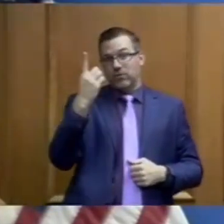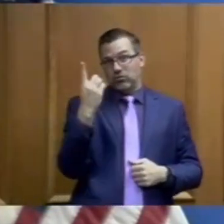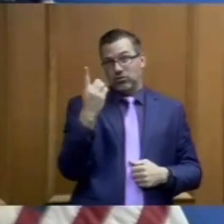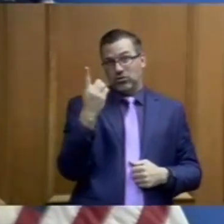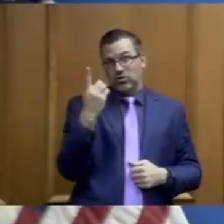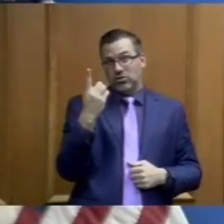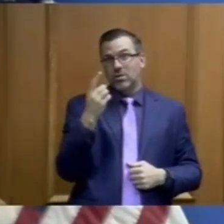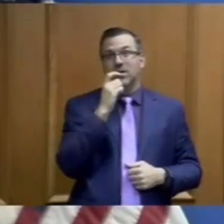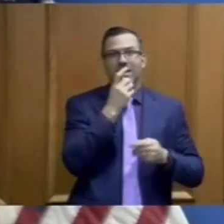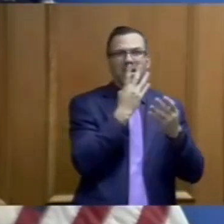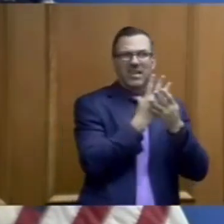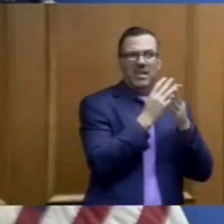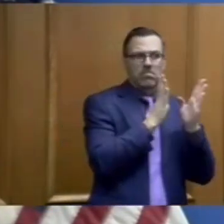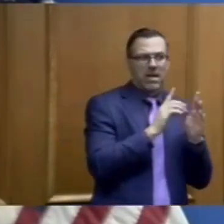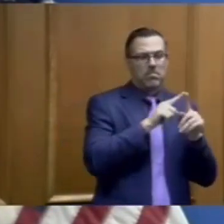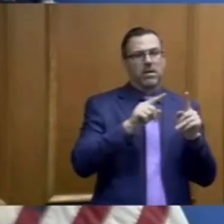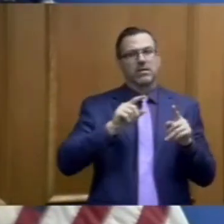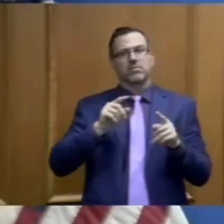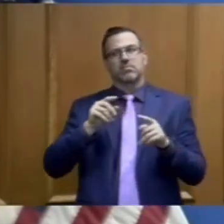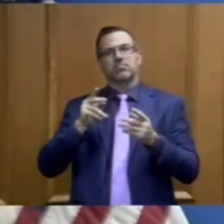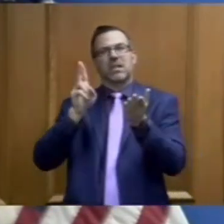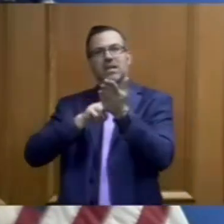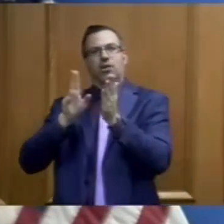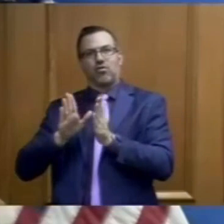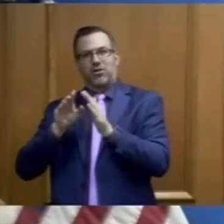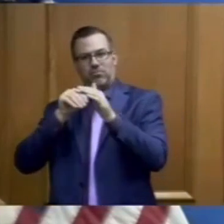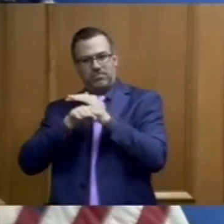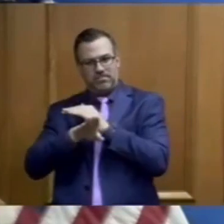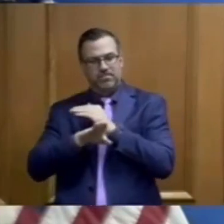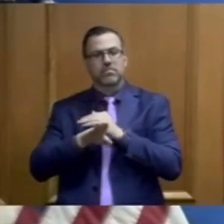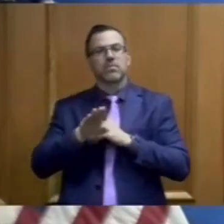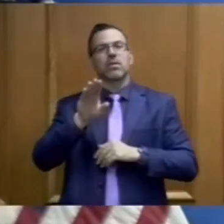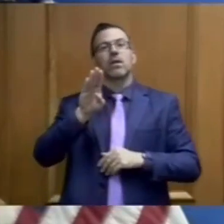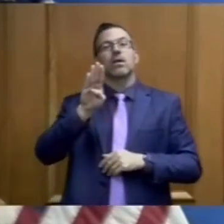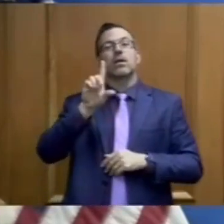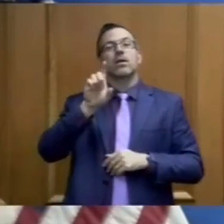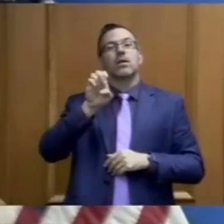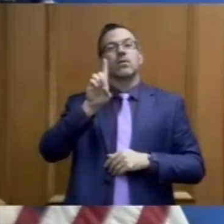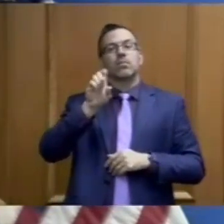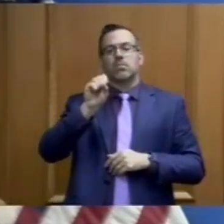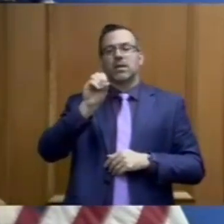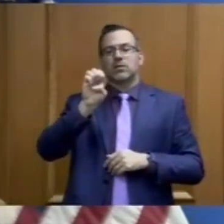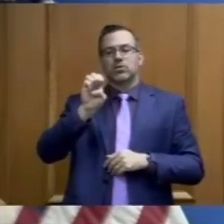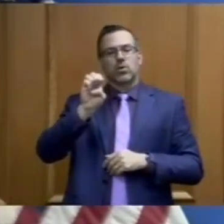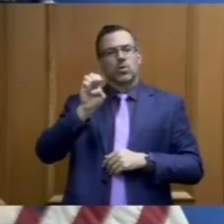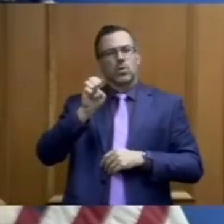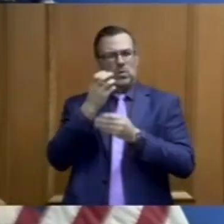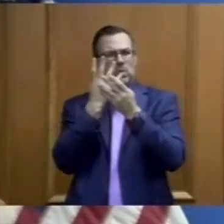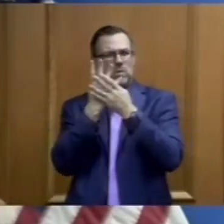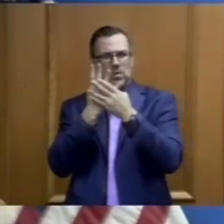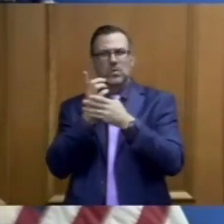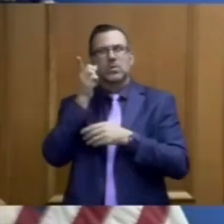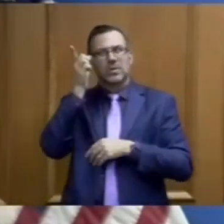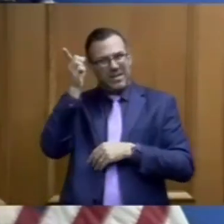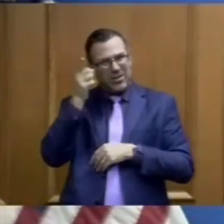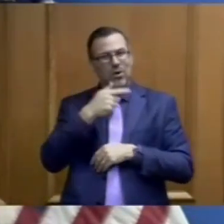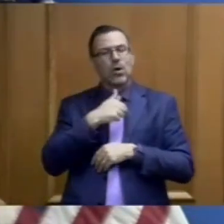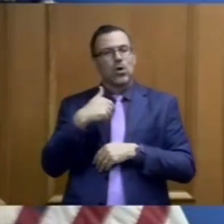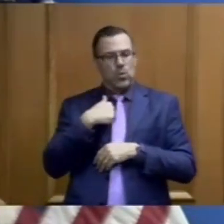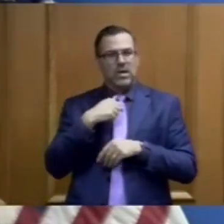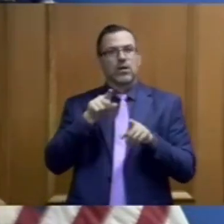As a result, we quarantined three inmates at the Bledsoe Correctional Complex who may have been potentially